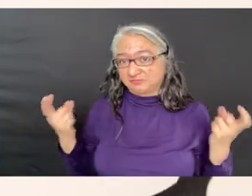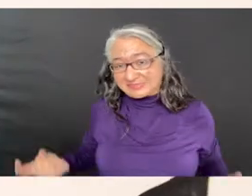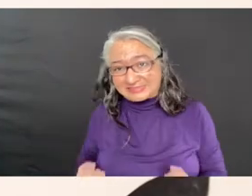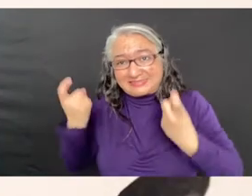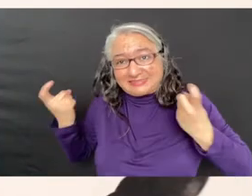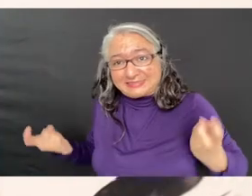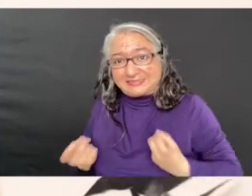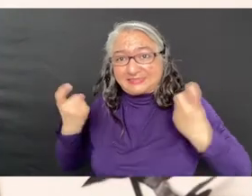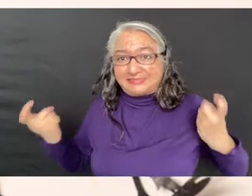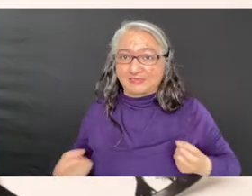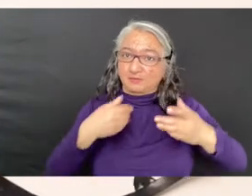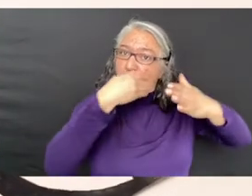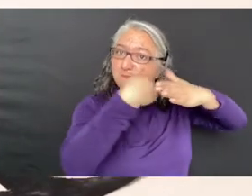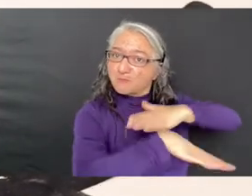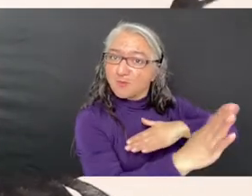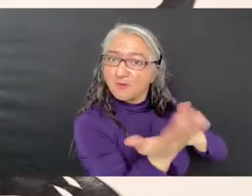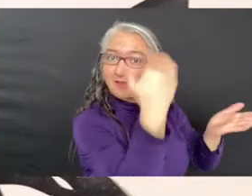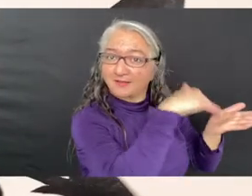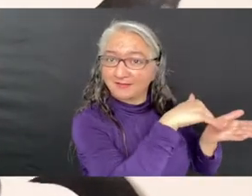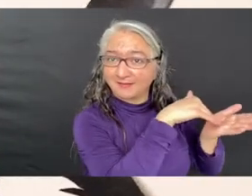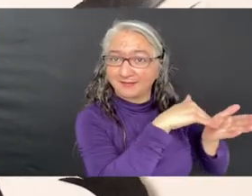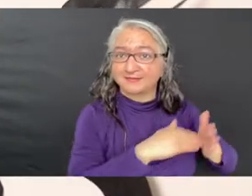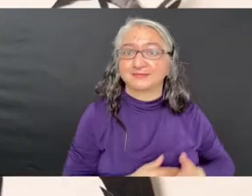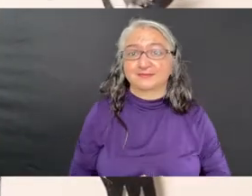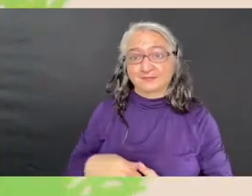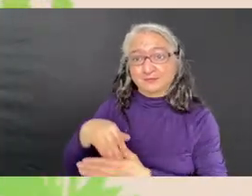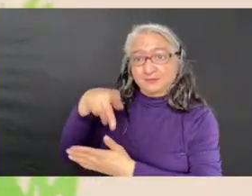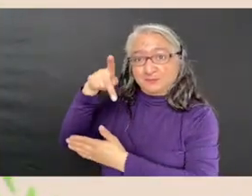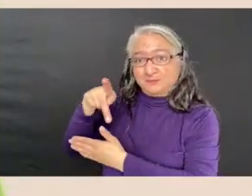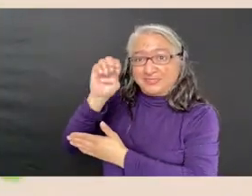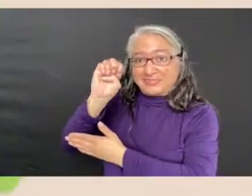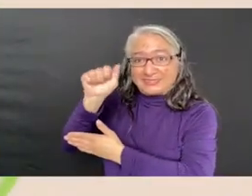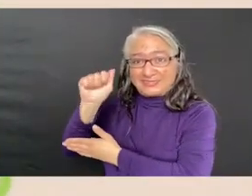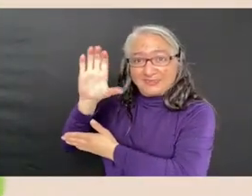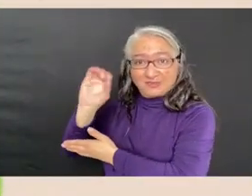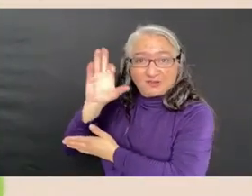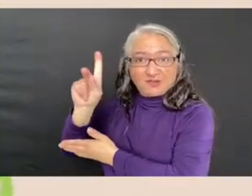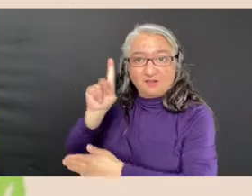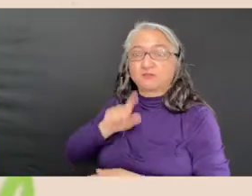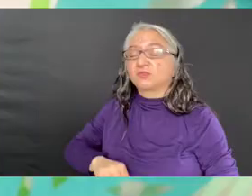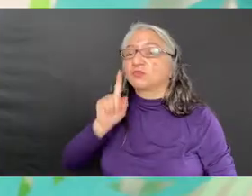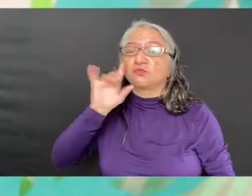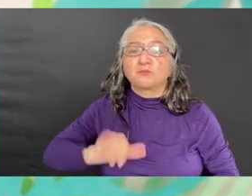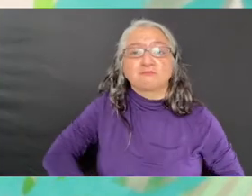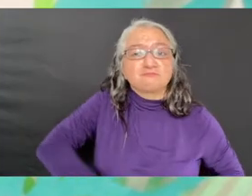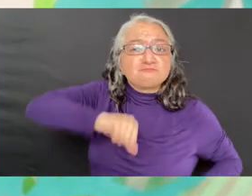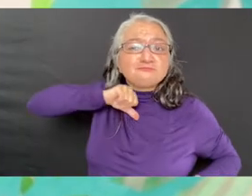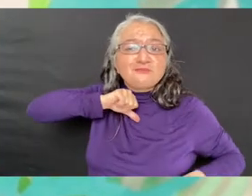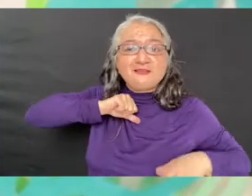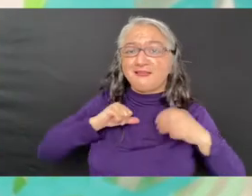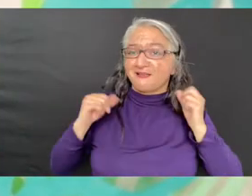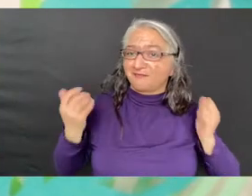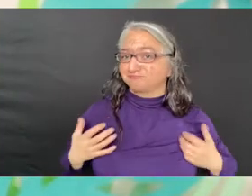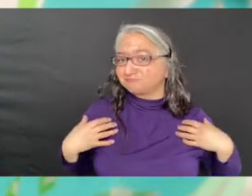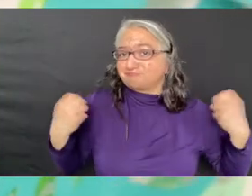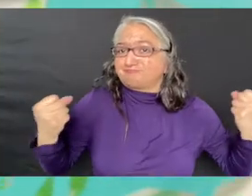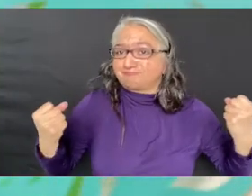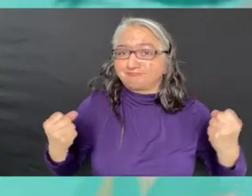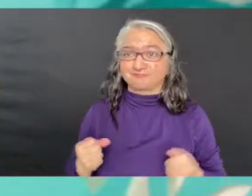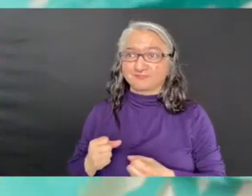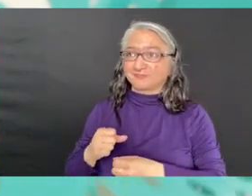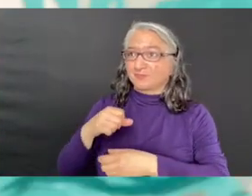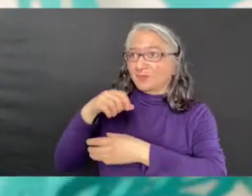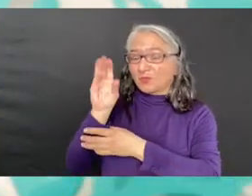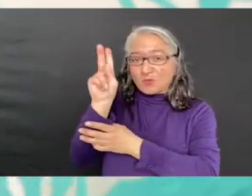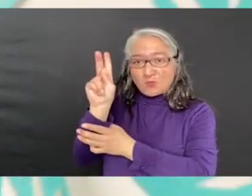represent both sin and rebirth. A peacock alludes to pride and self-confidence. Koi reference good luck.